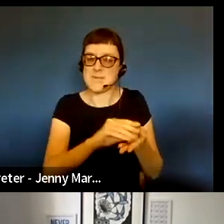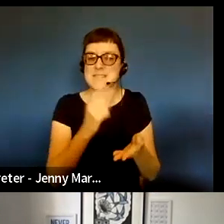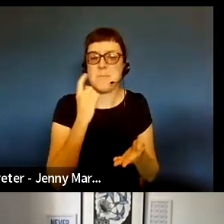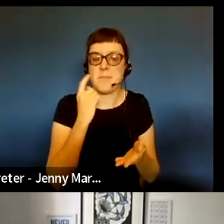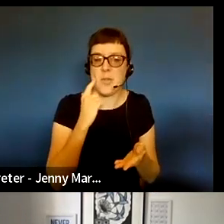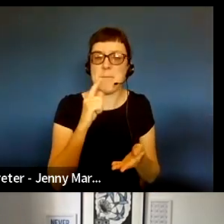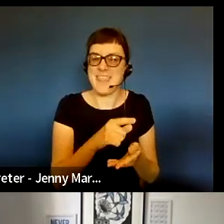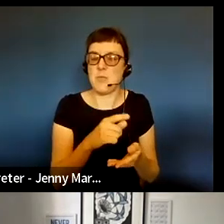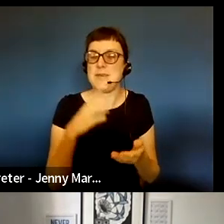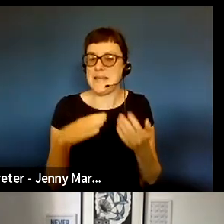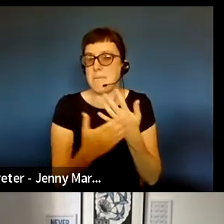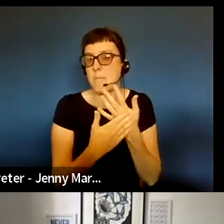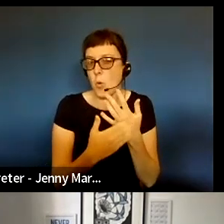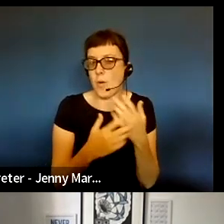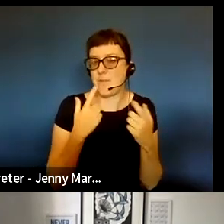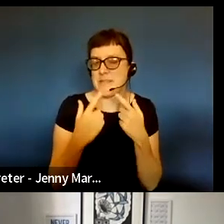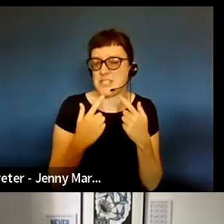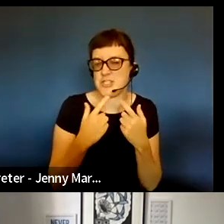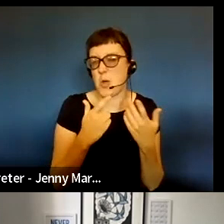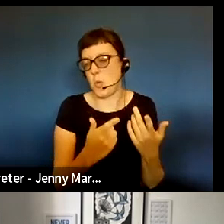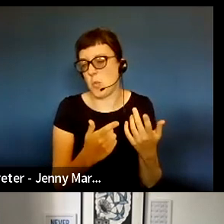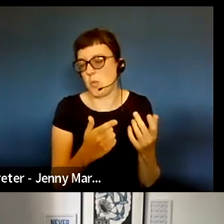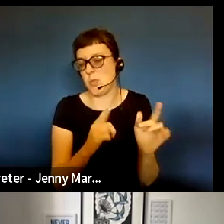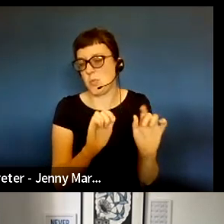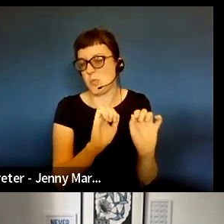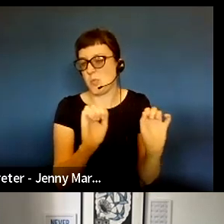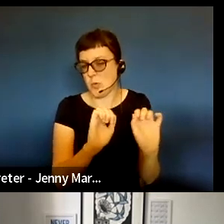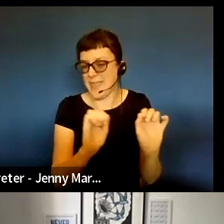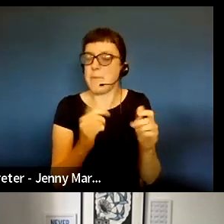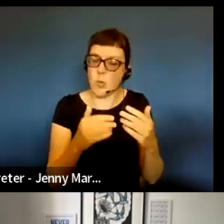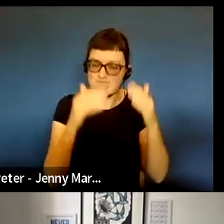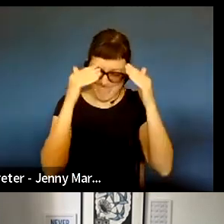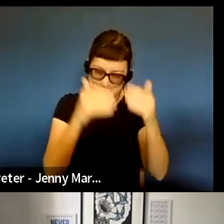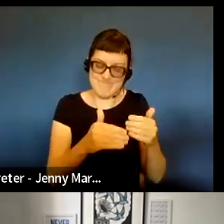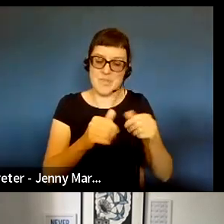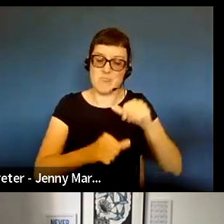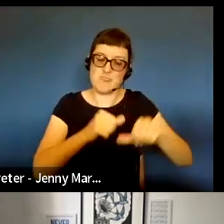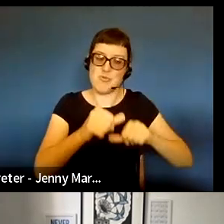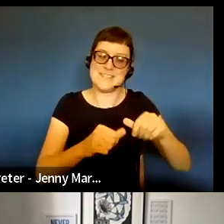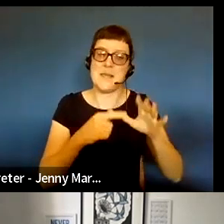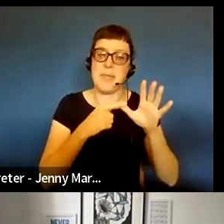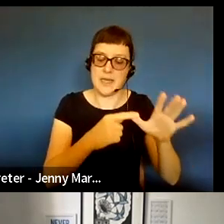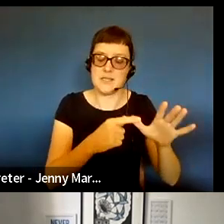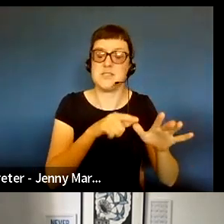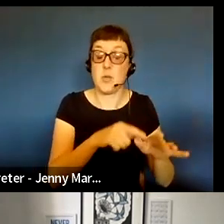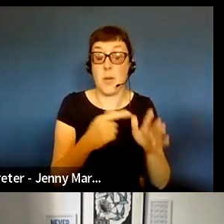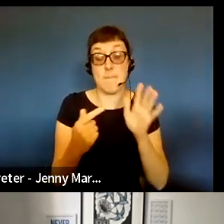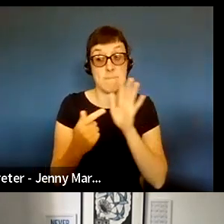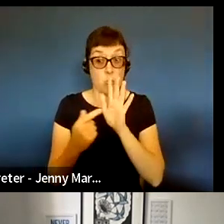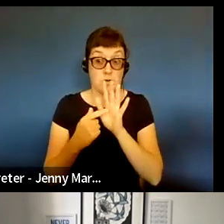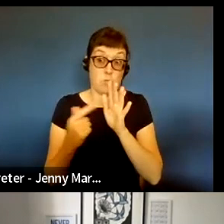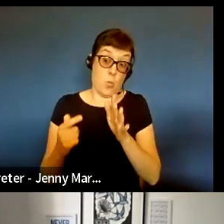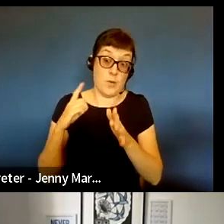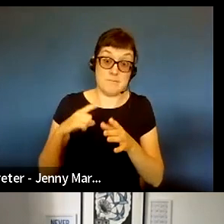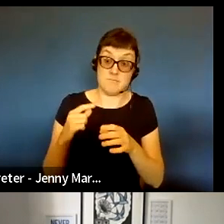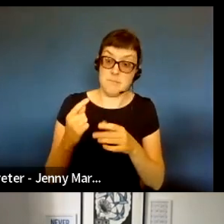for those to get from those so we haven't. They are a more intensive kind of process of application, so that was really important for us and really exciting